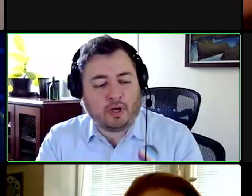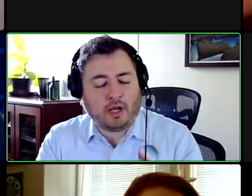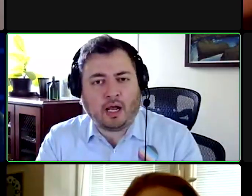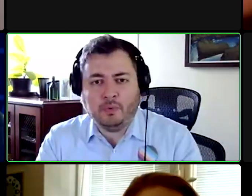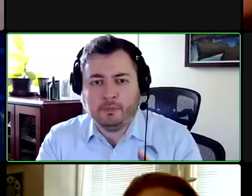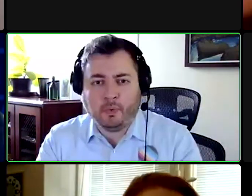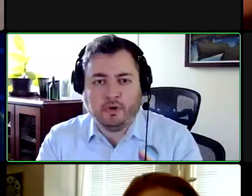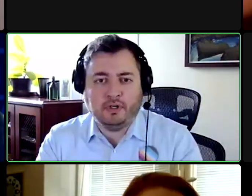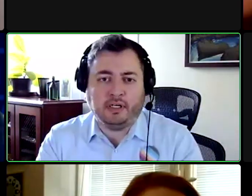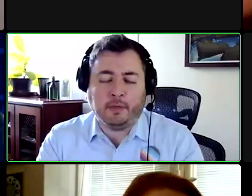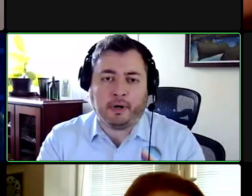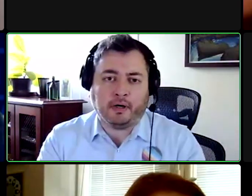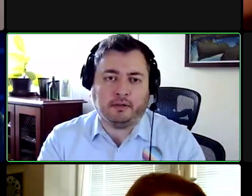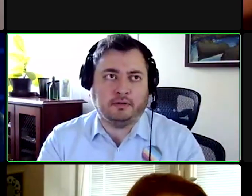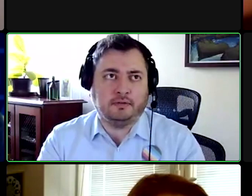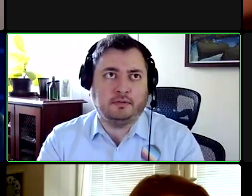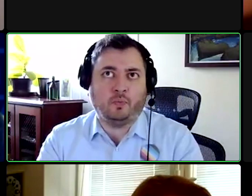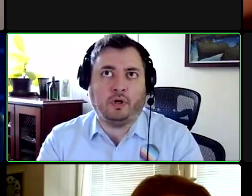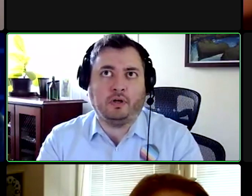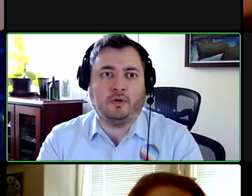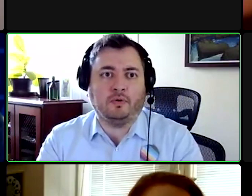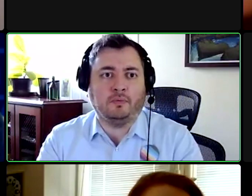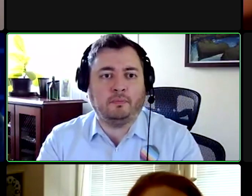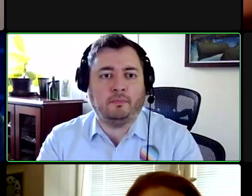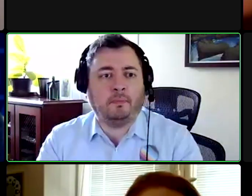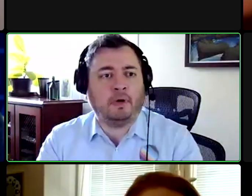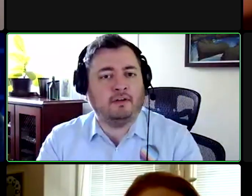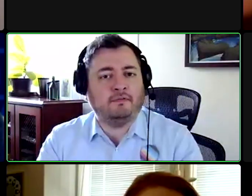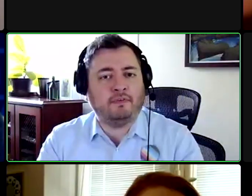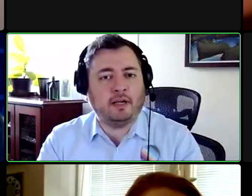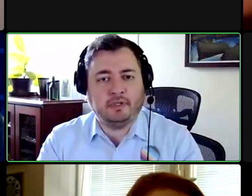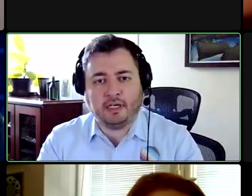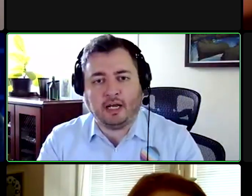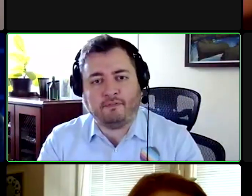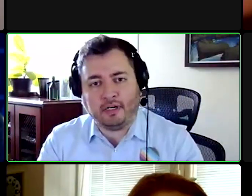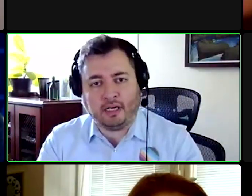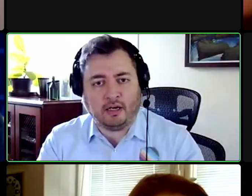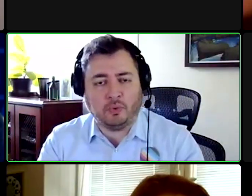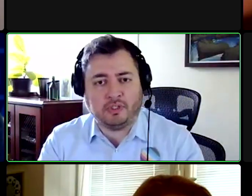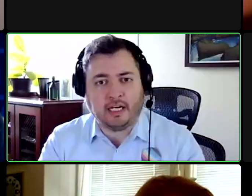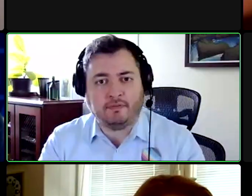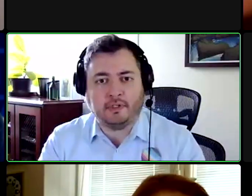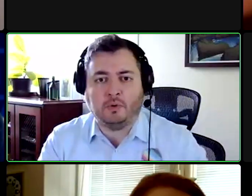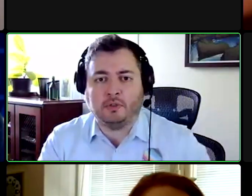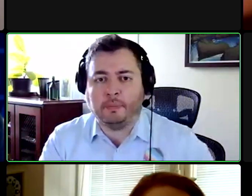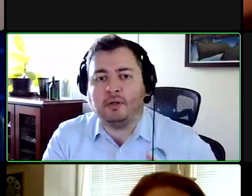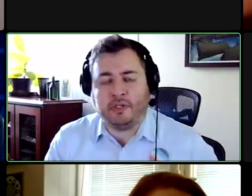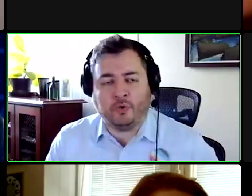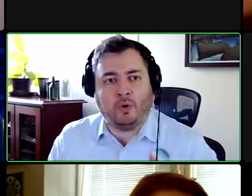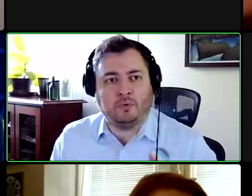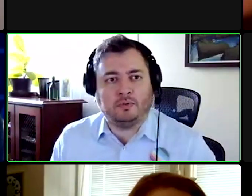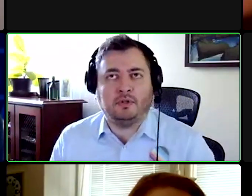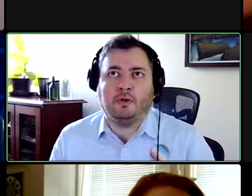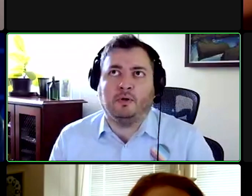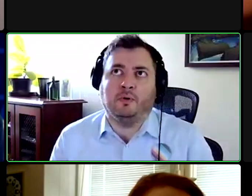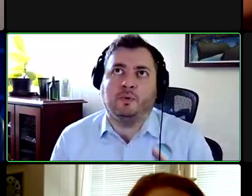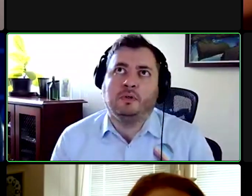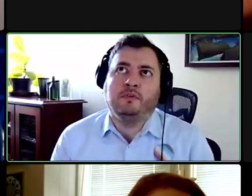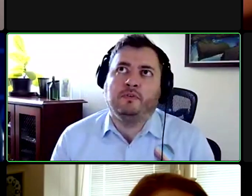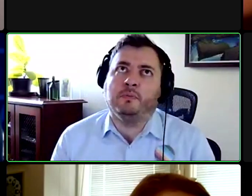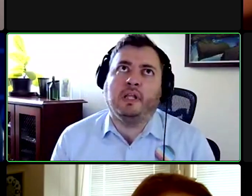So I was born in Nepal where my family did not find out I was and told about a year old